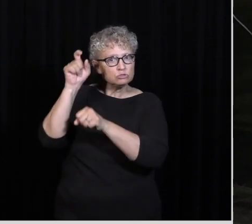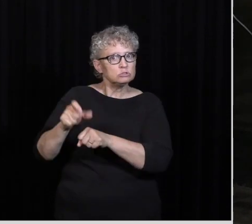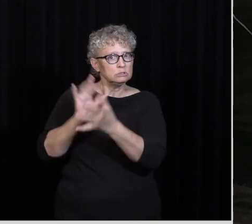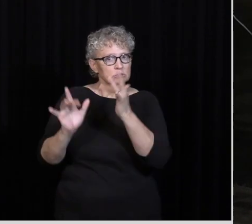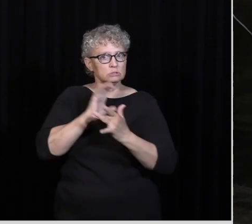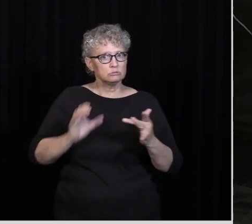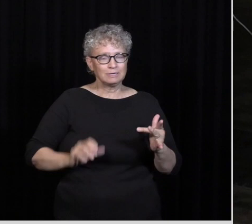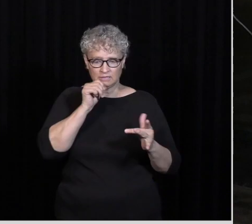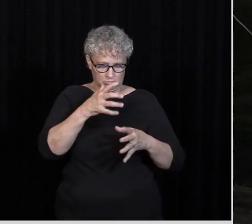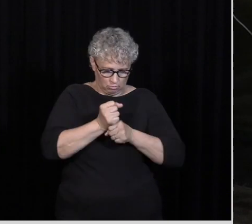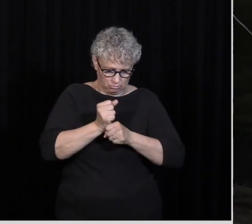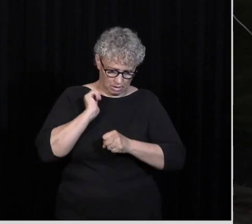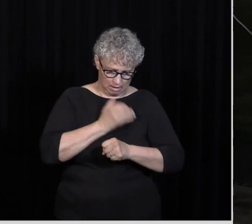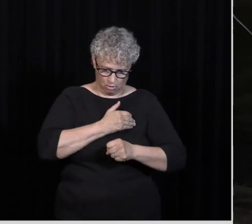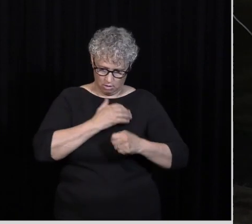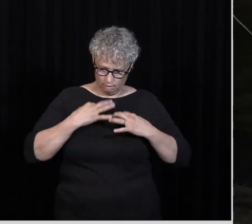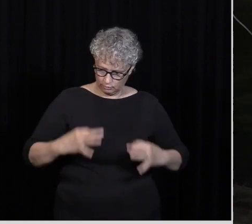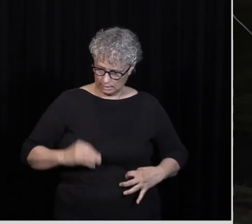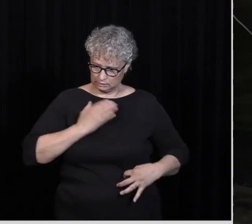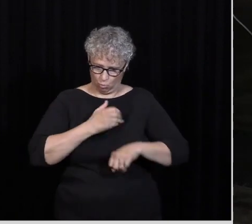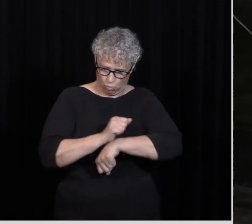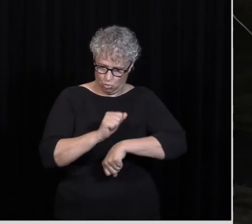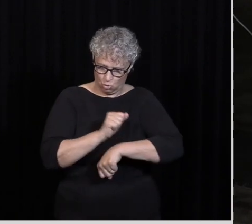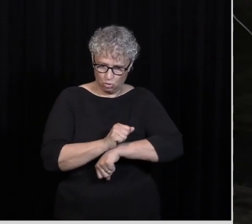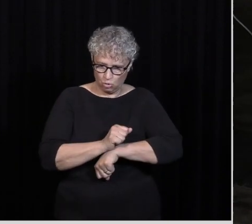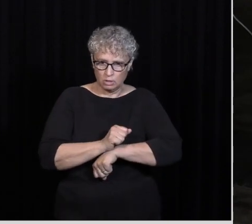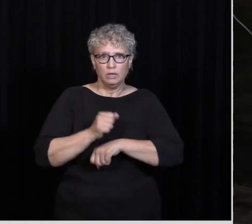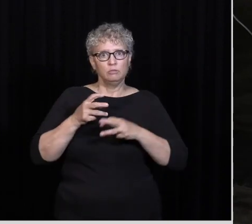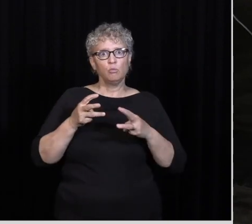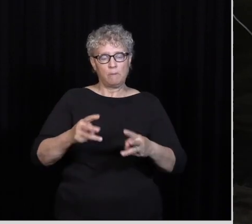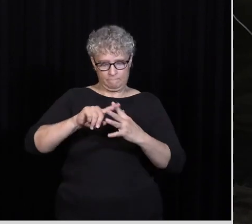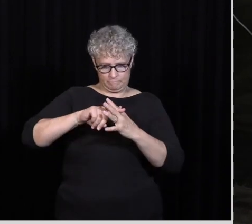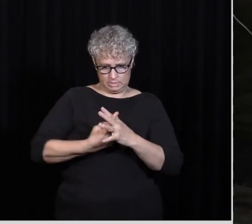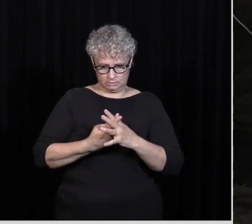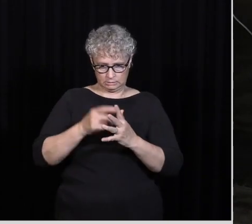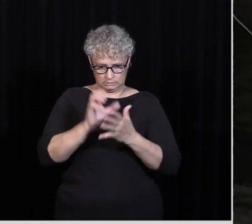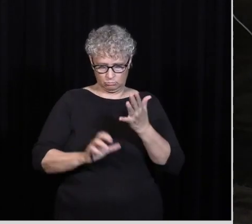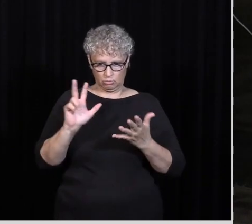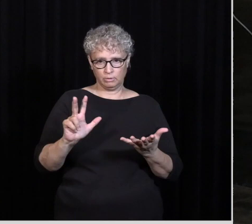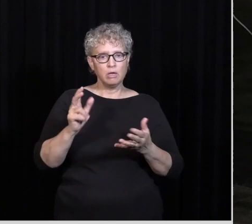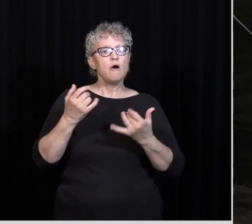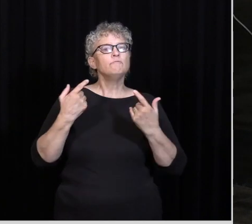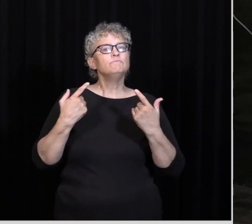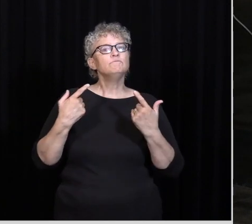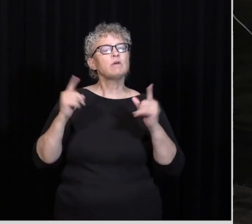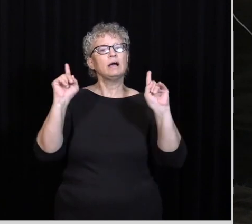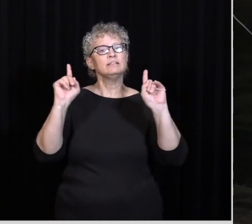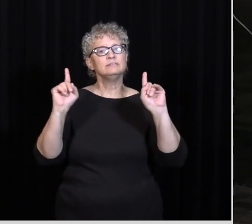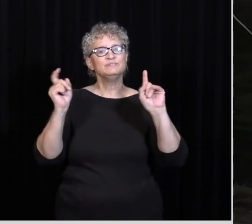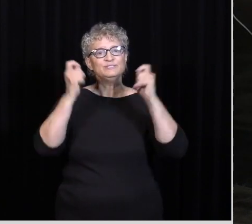Not in our flesh Like, not in our works And the way he begins In chapter 3 He says, finally my brothers Rejoice in the Lord